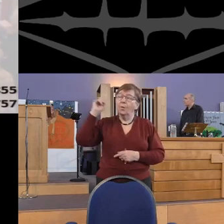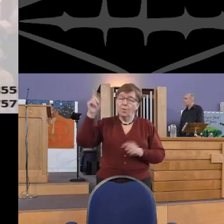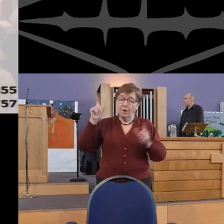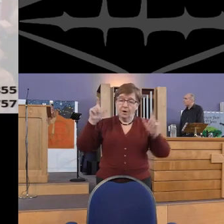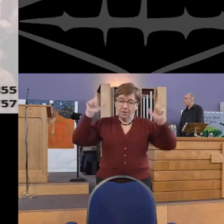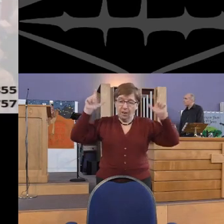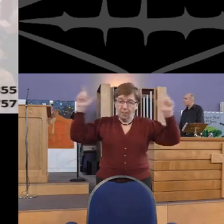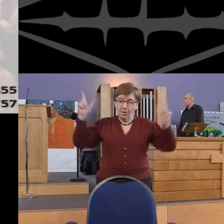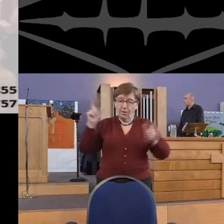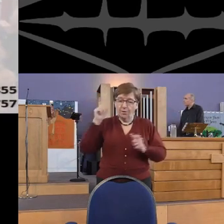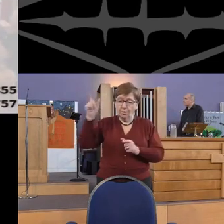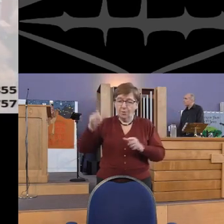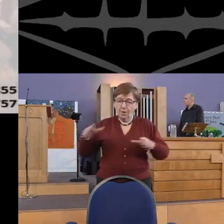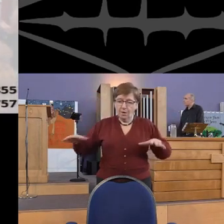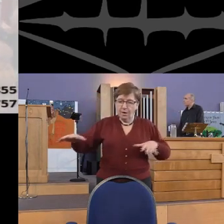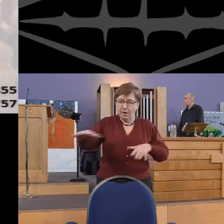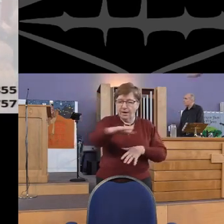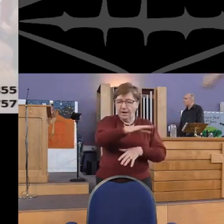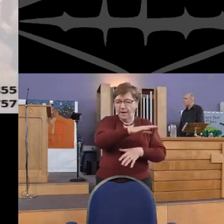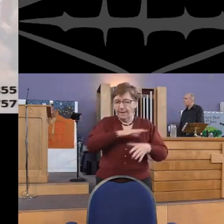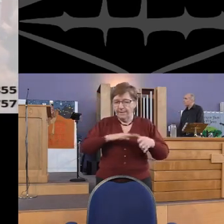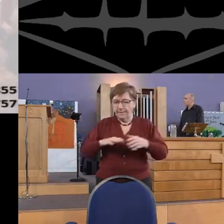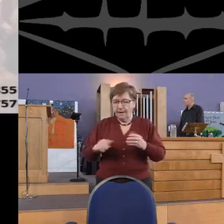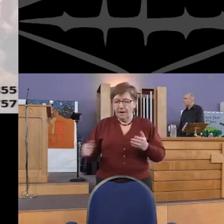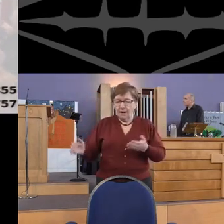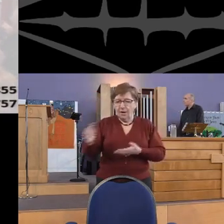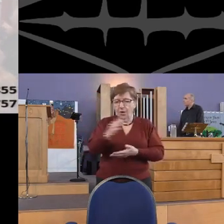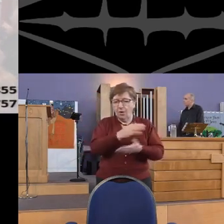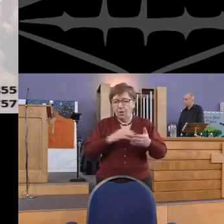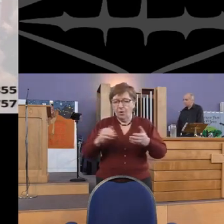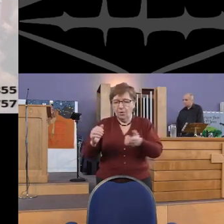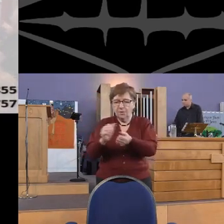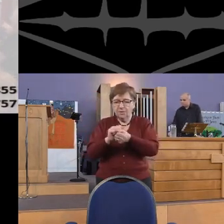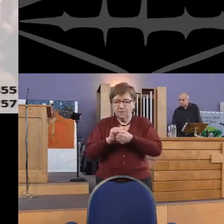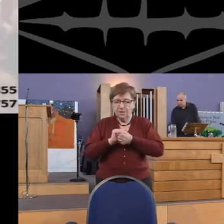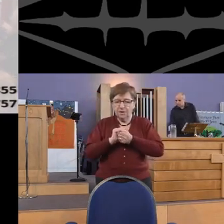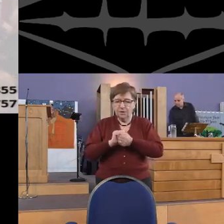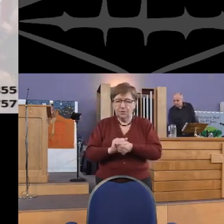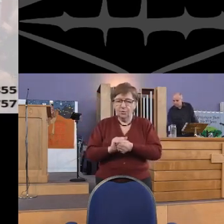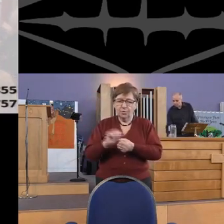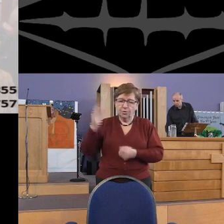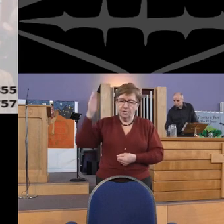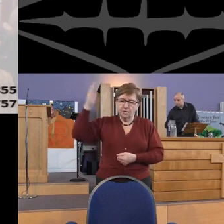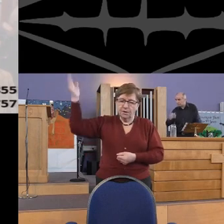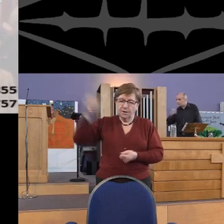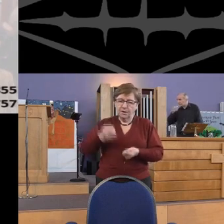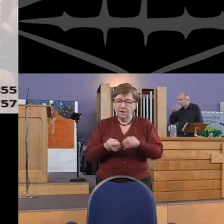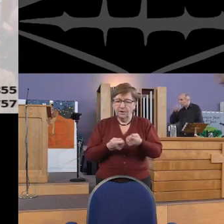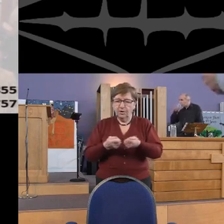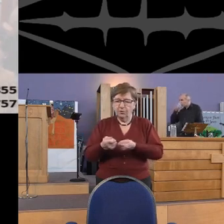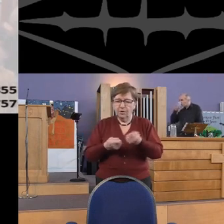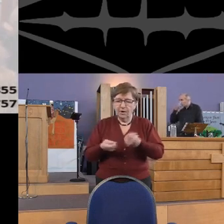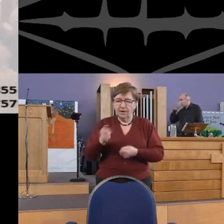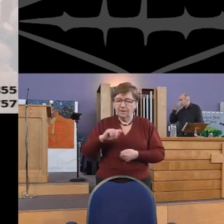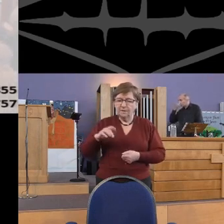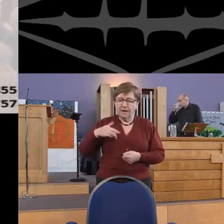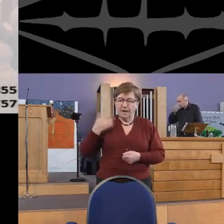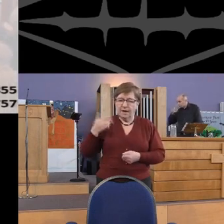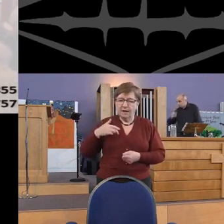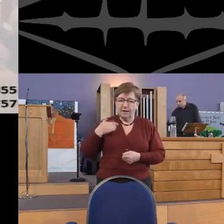One more, one empire, all seekers, he